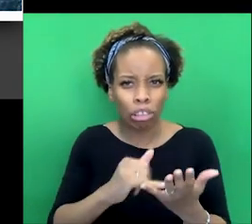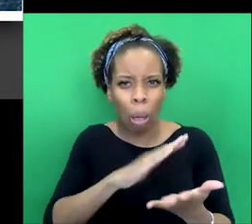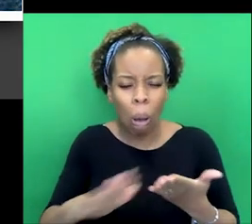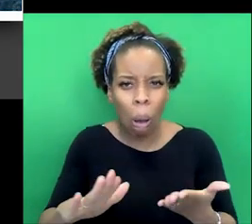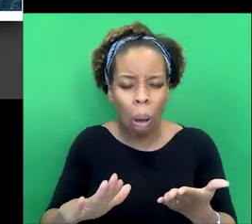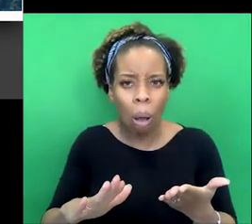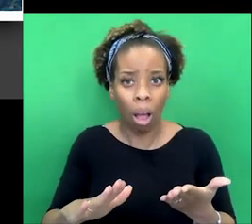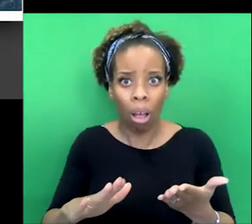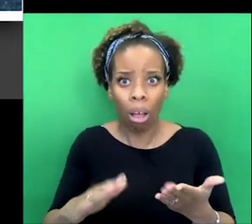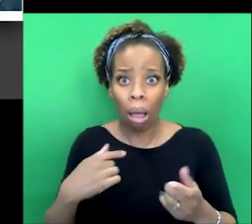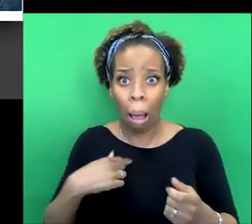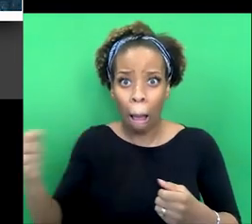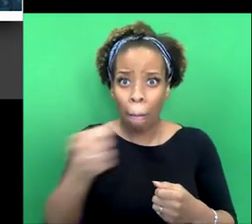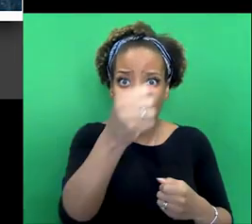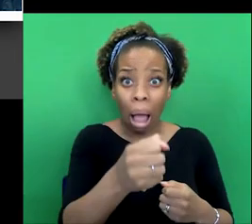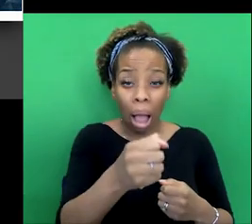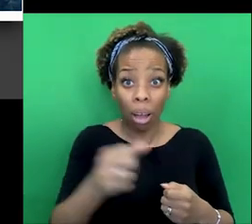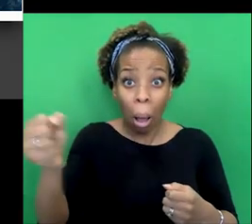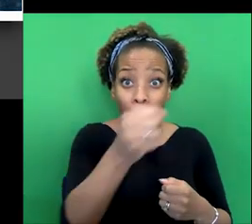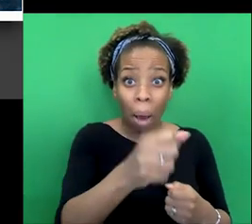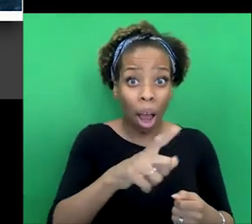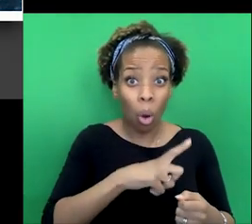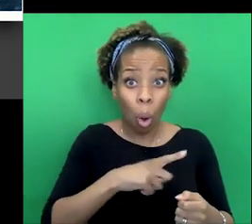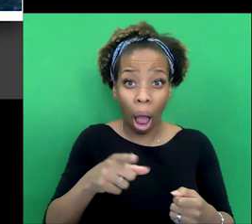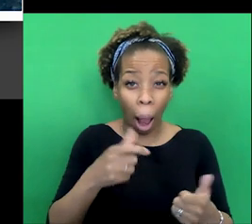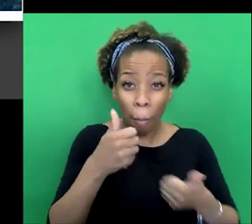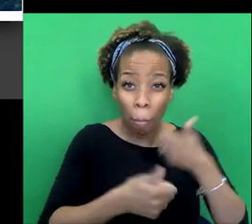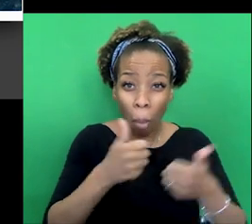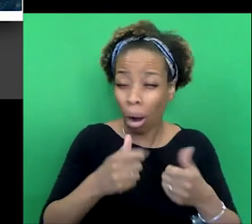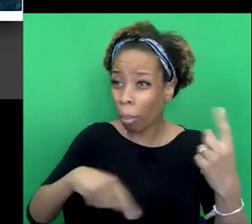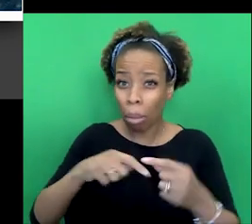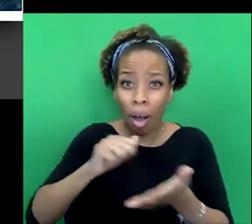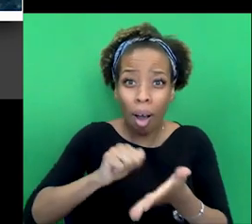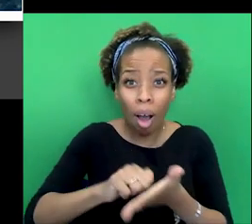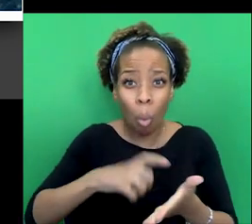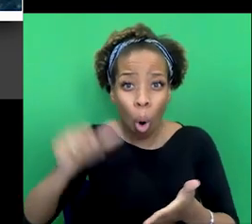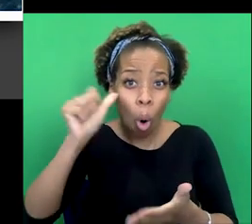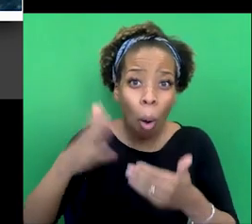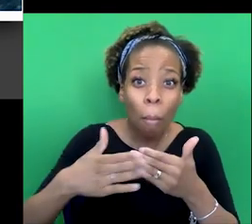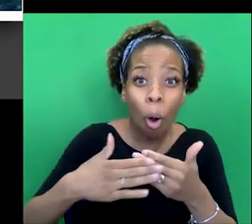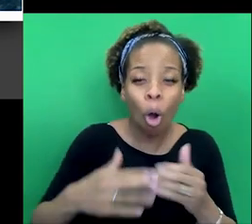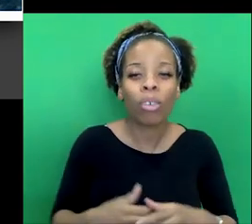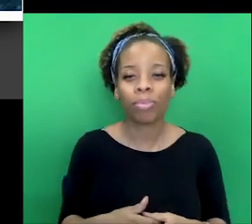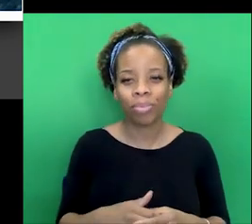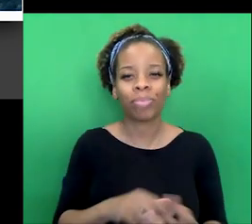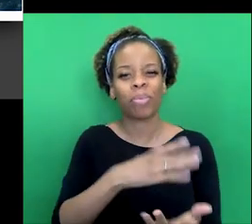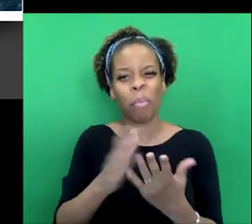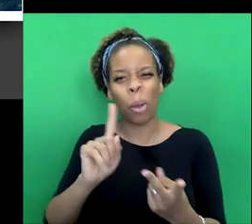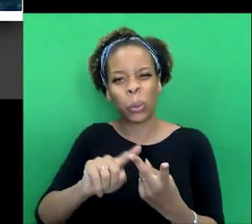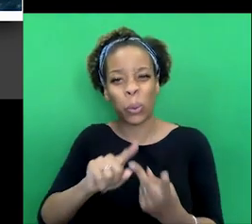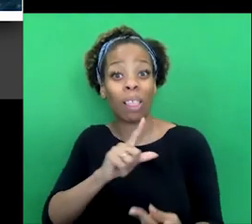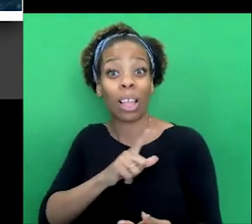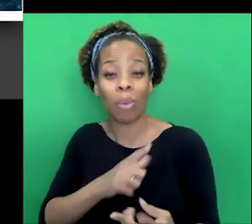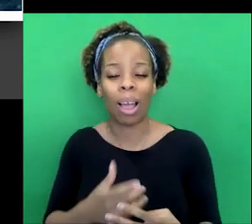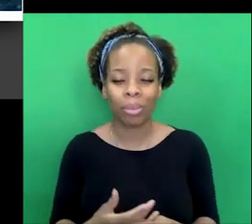to bring him back because, you know, he's popular, he's money, he's everything, you know. So, part two, and I think this is the crucial